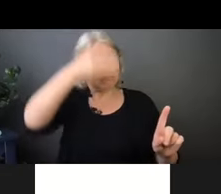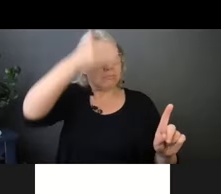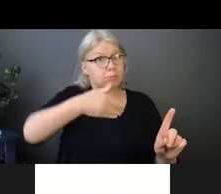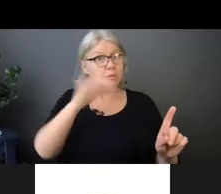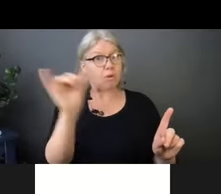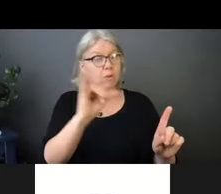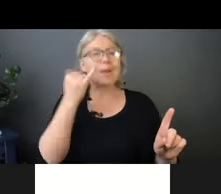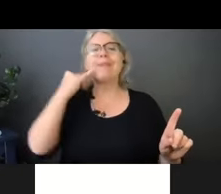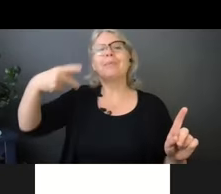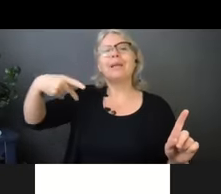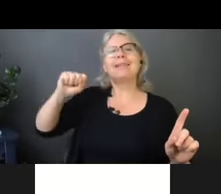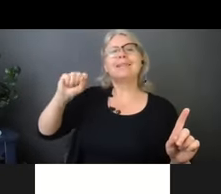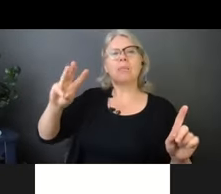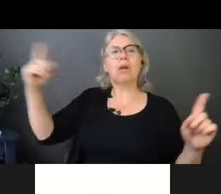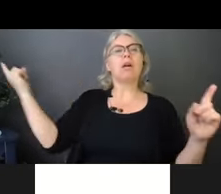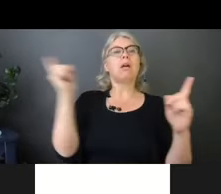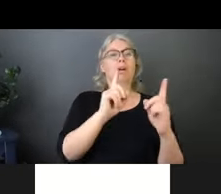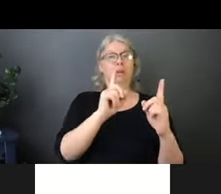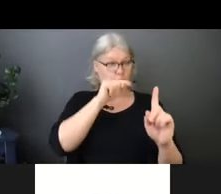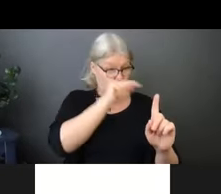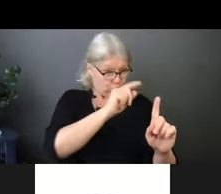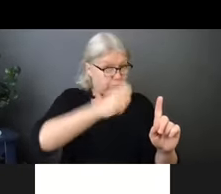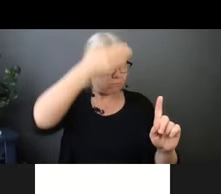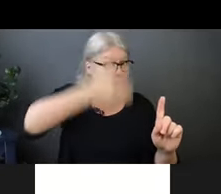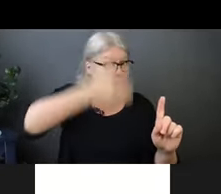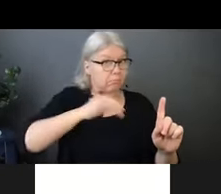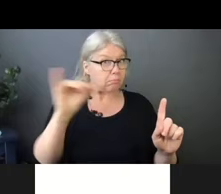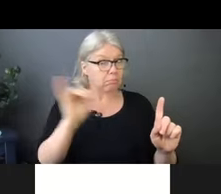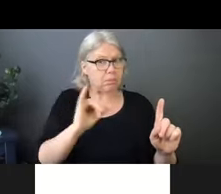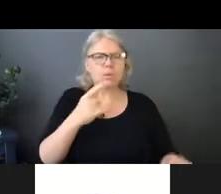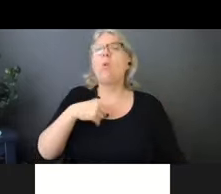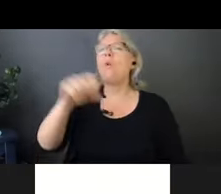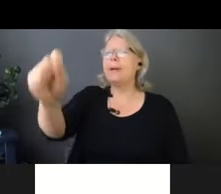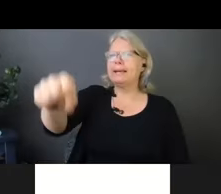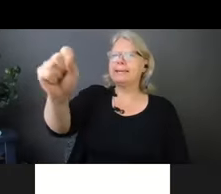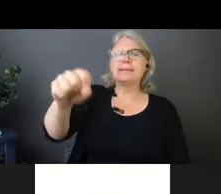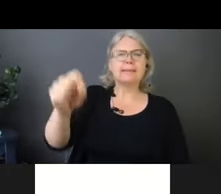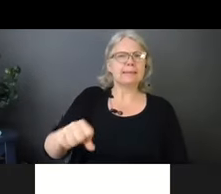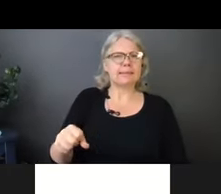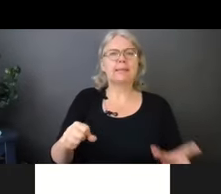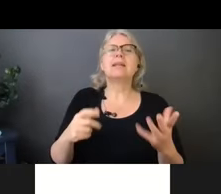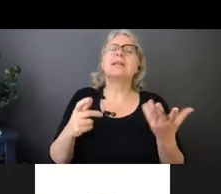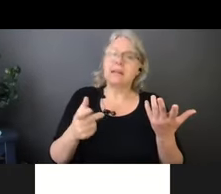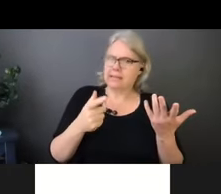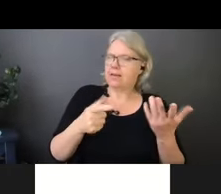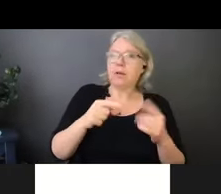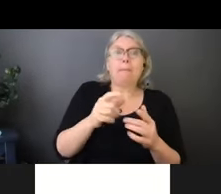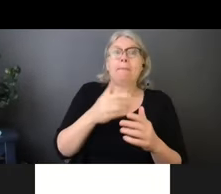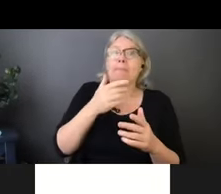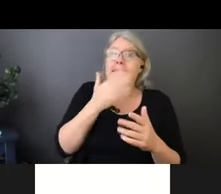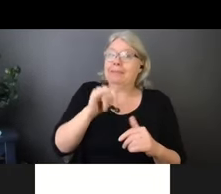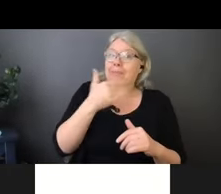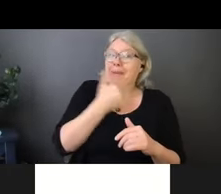PSWs are in the home? Absolutely. It's preferred according to public health, but some people can't for particular